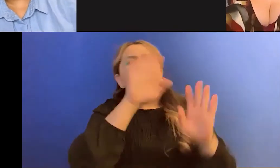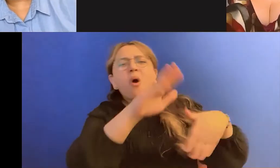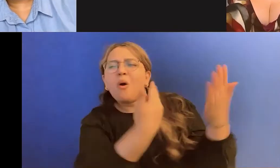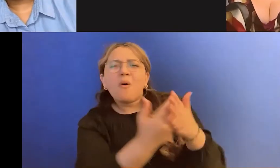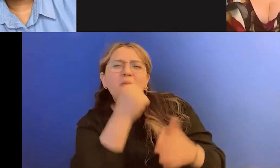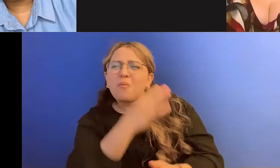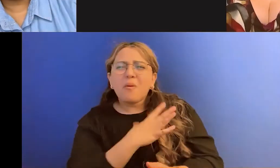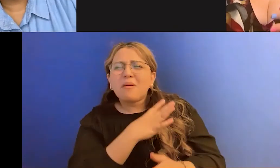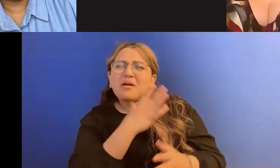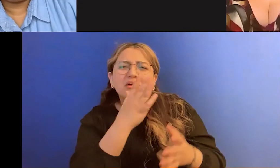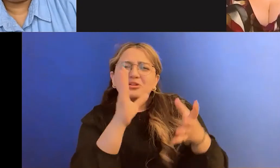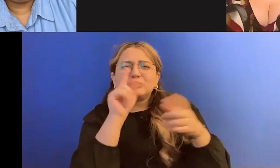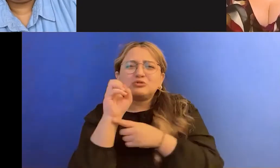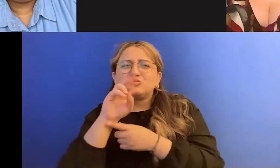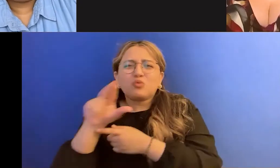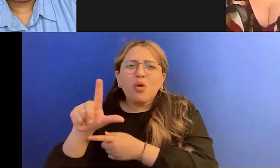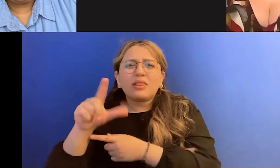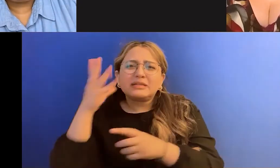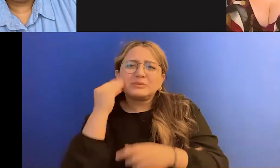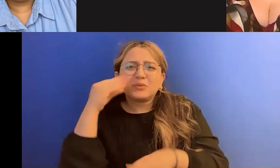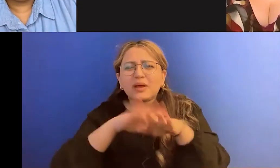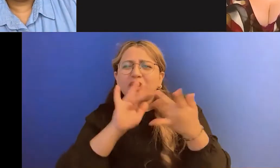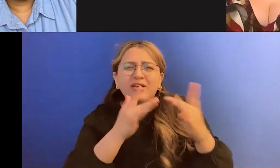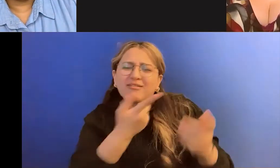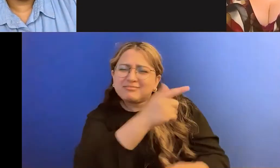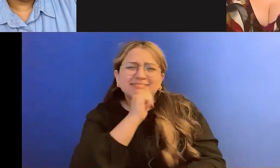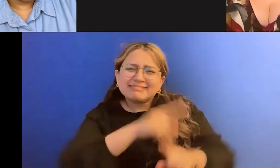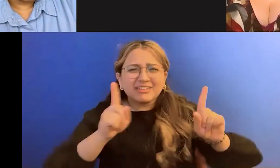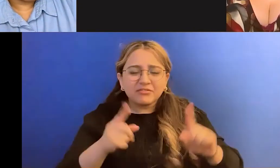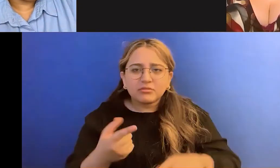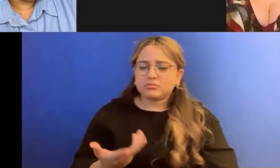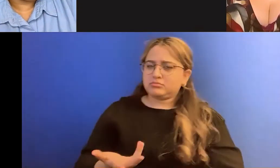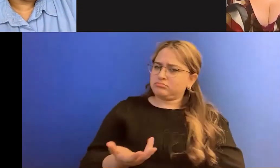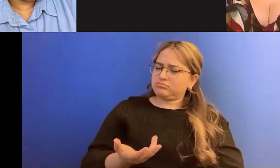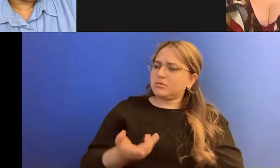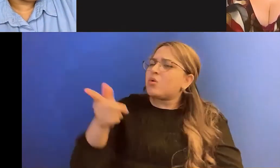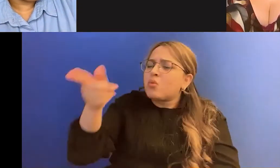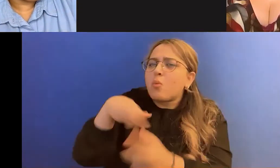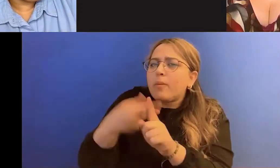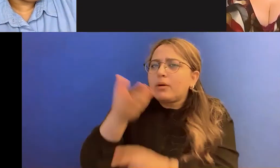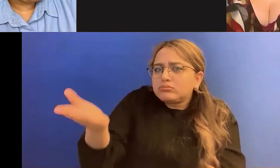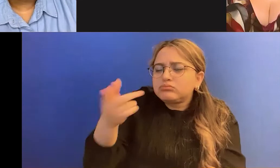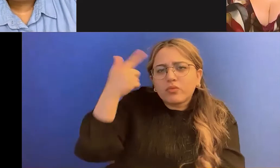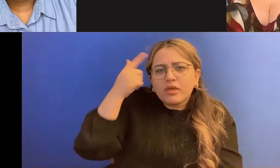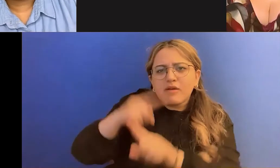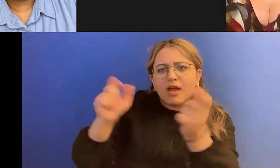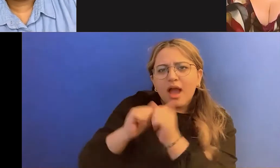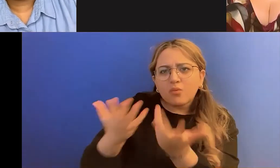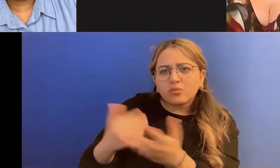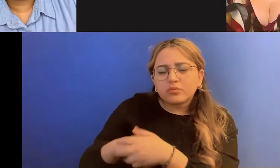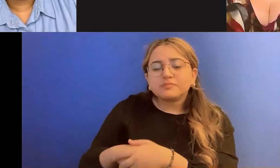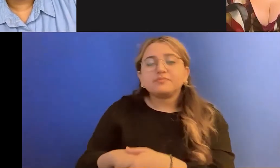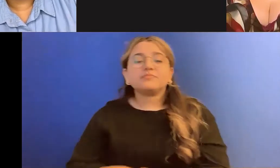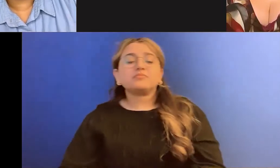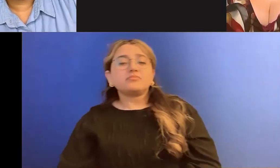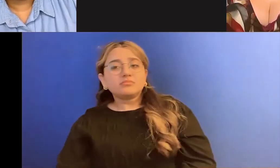anything different is how is it different? I mean, you know, the, the, um, paradox, you know,